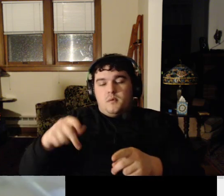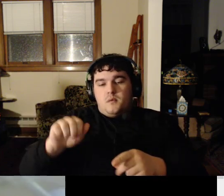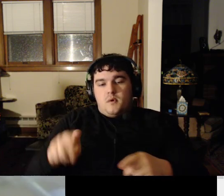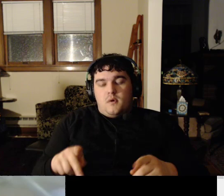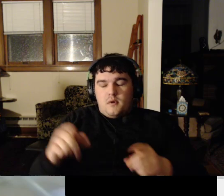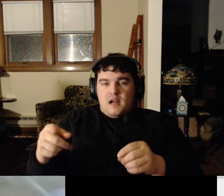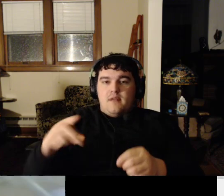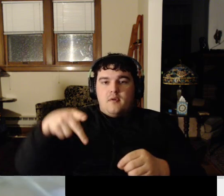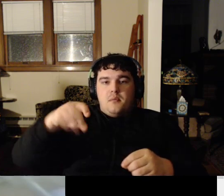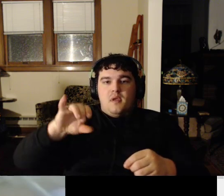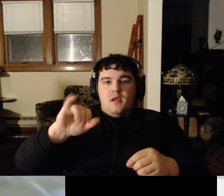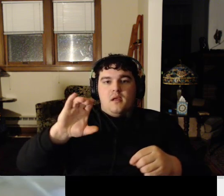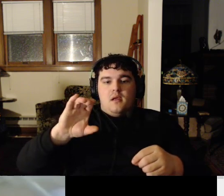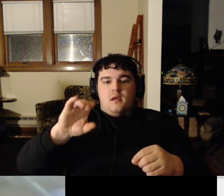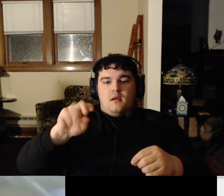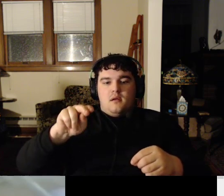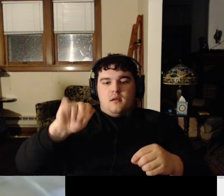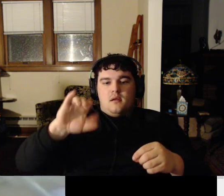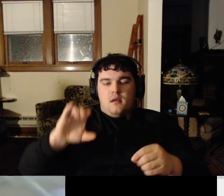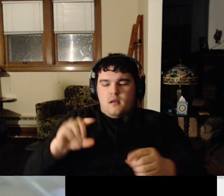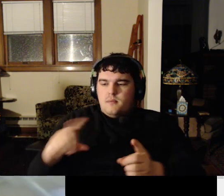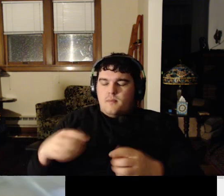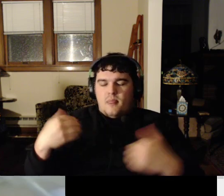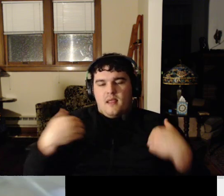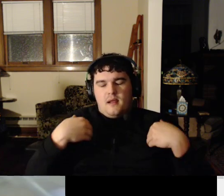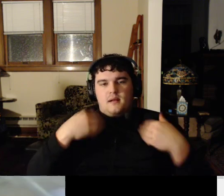water. Pain. Yes.